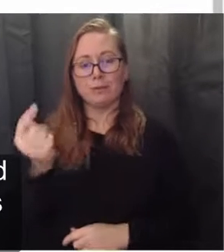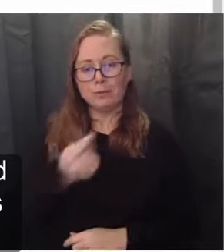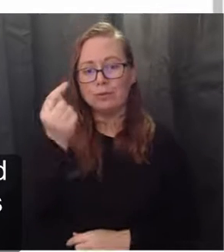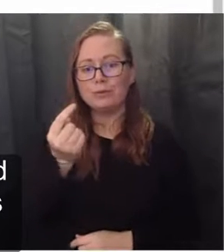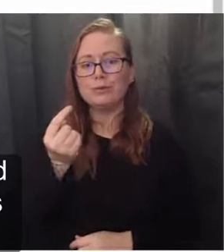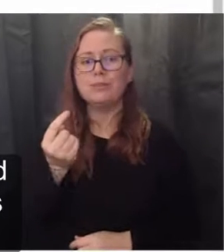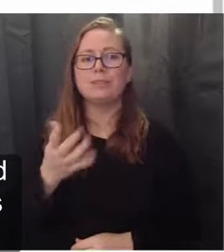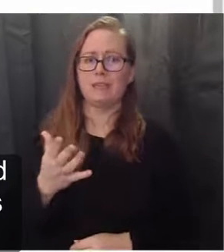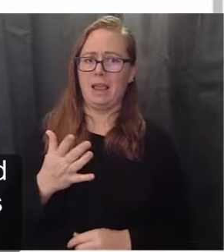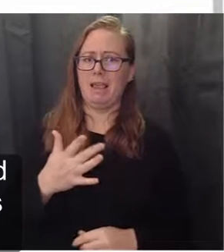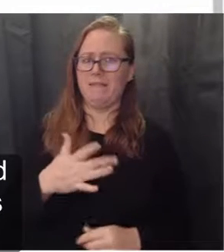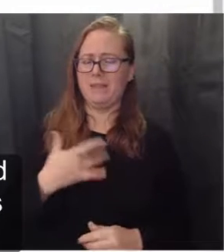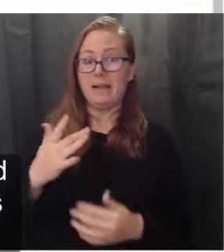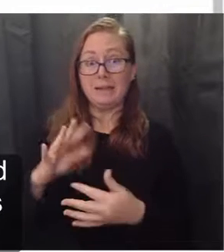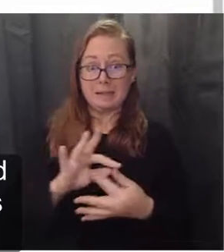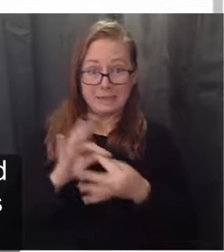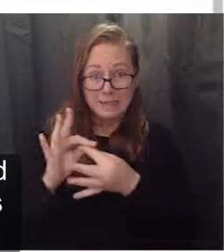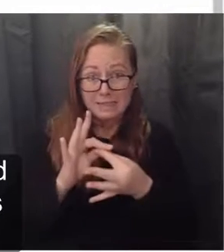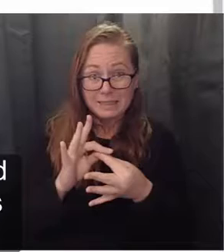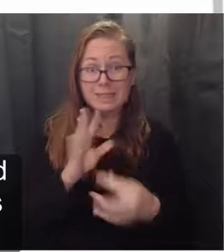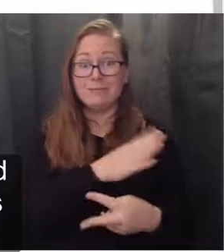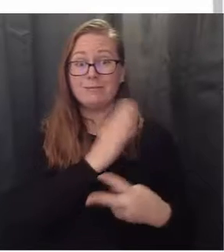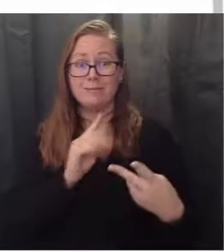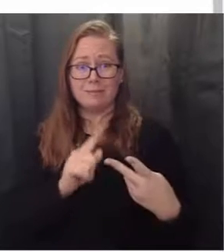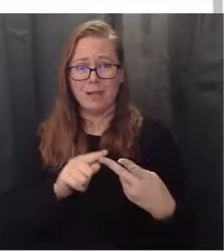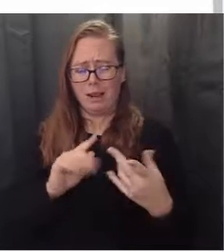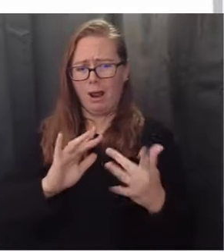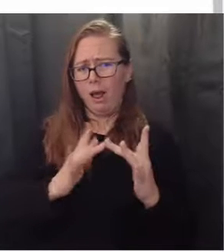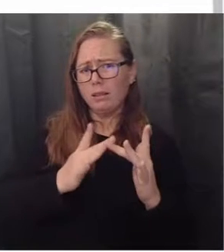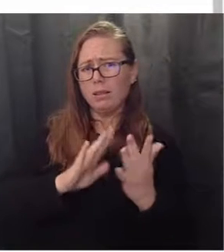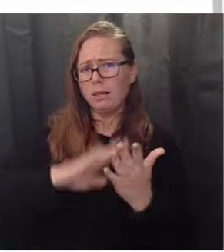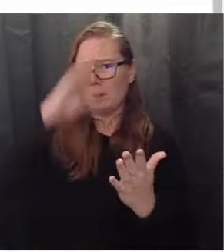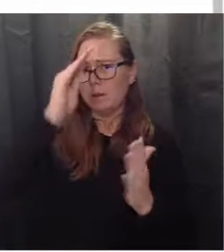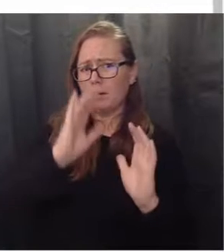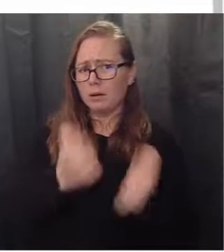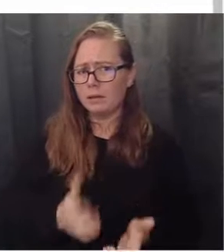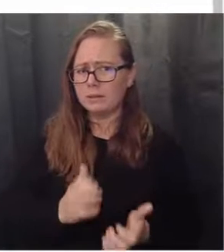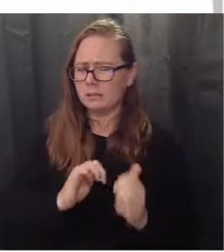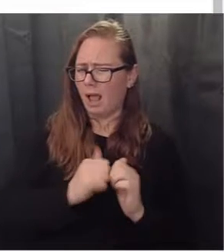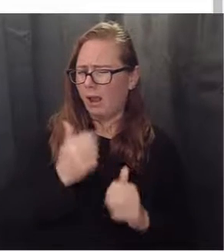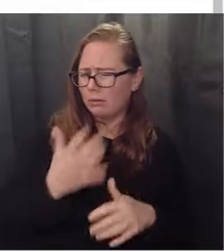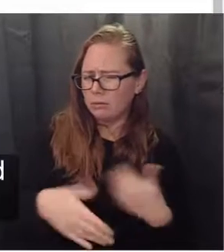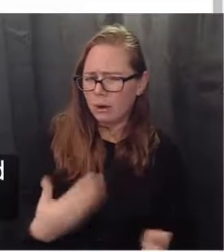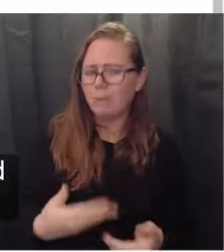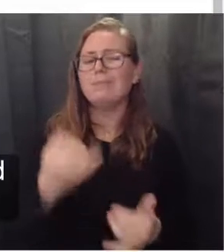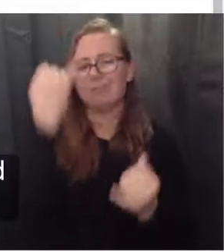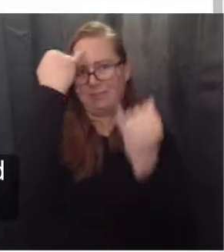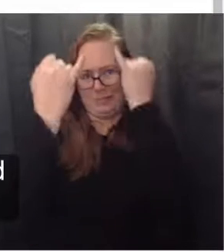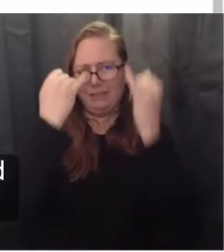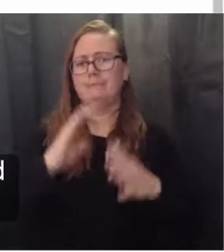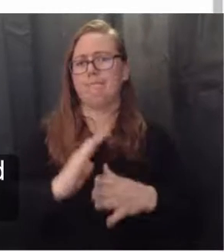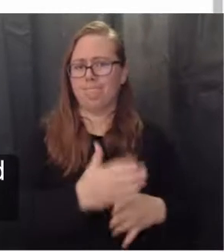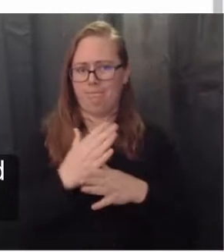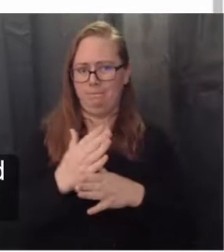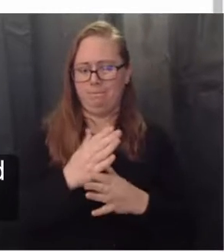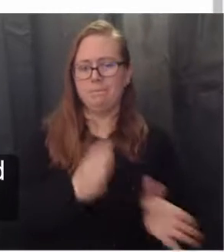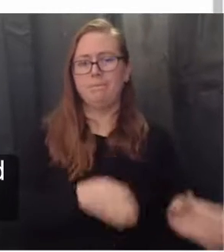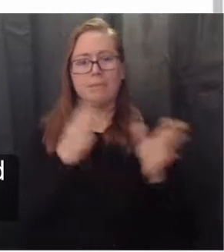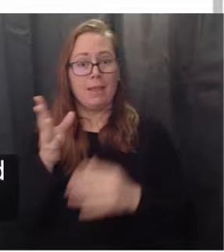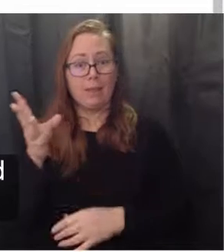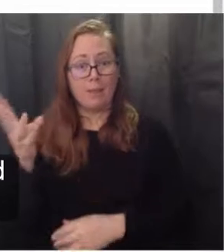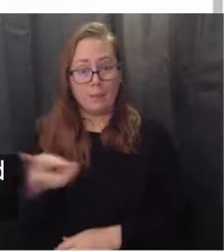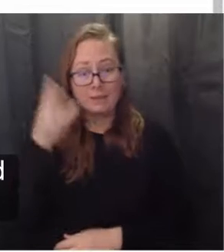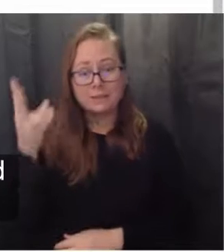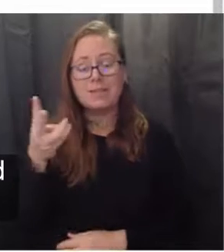if you need to see another friendly face or talk about ways that you're coping or managing distance learning. On Wednesday, you'll learn